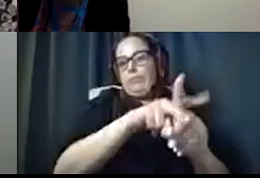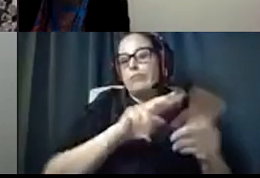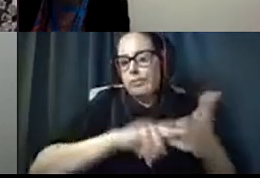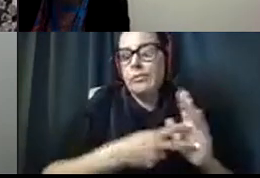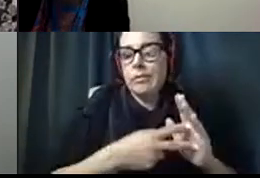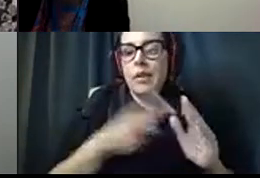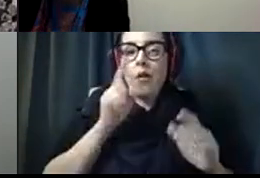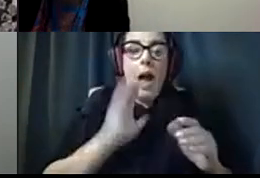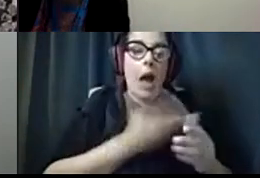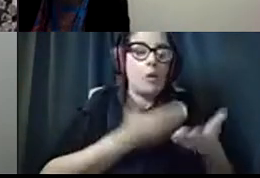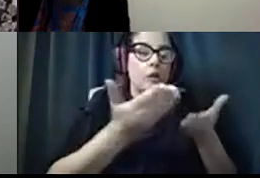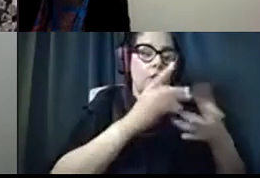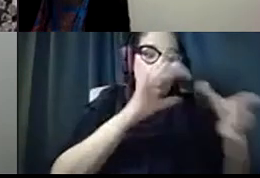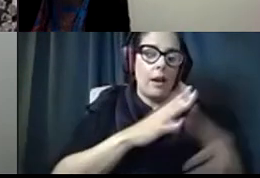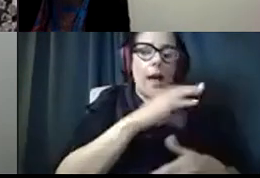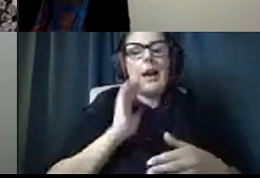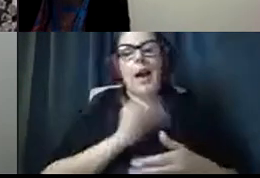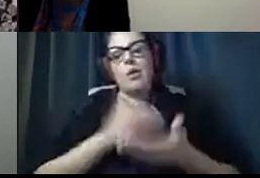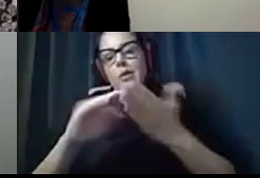our service coordinators and community.